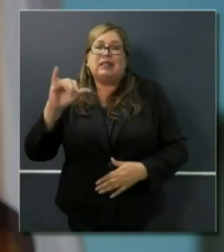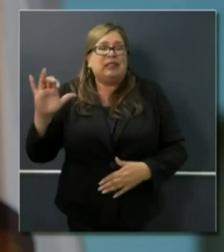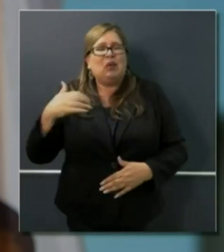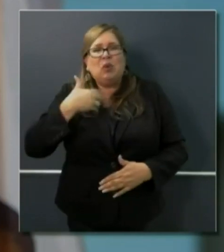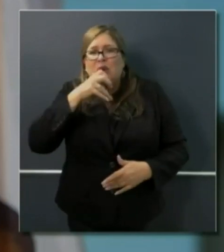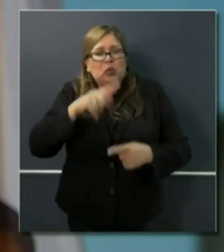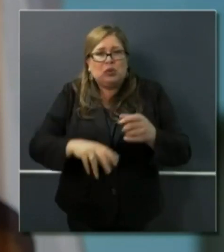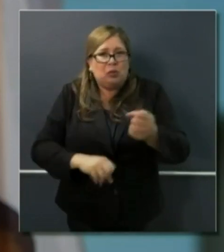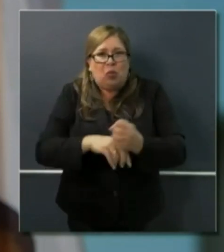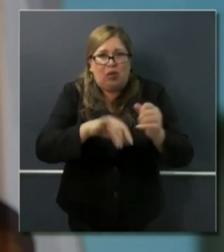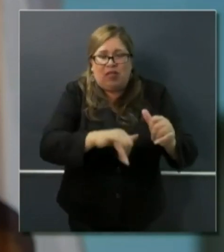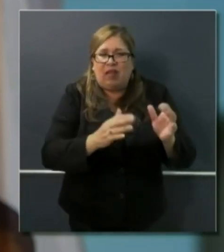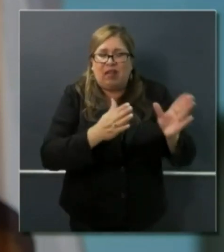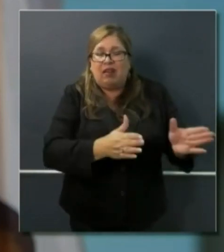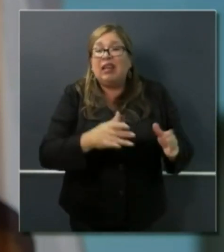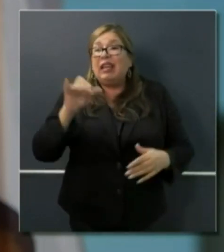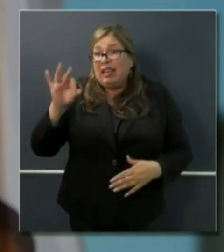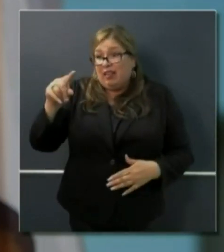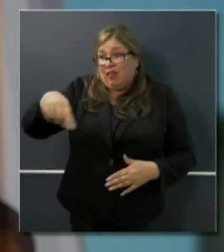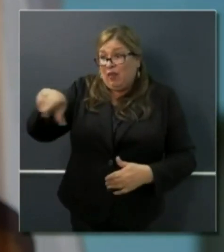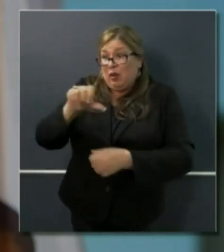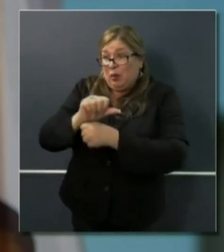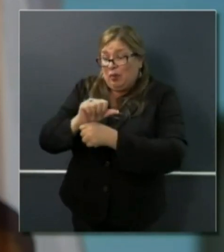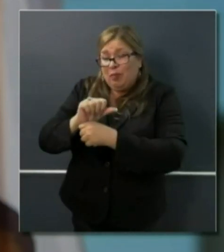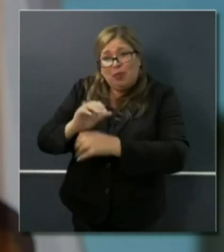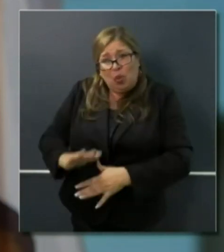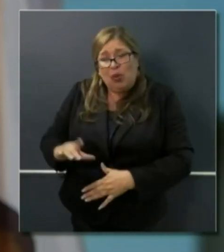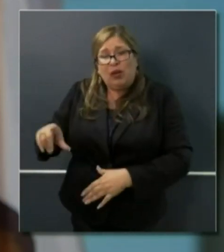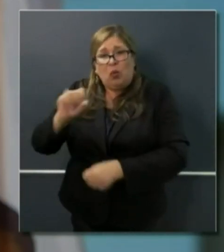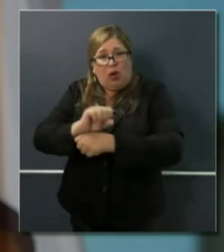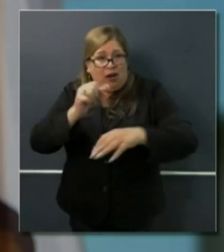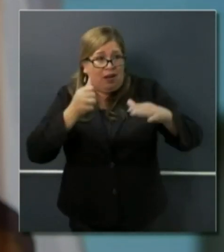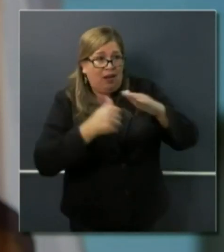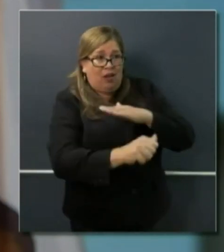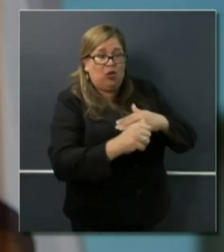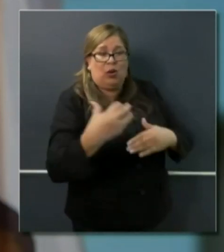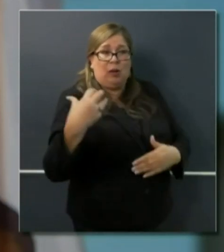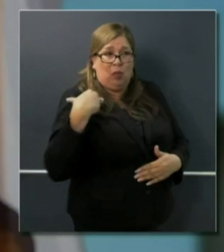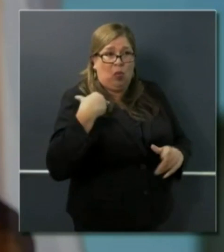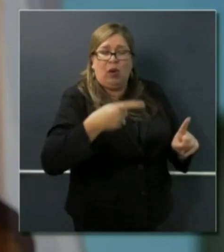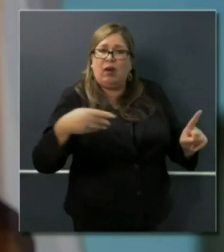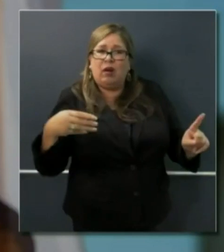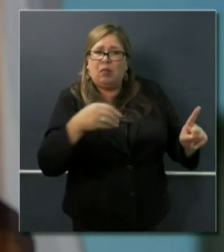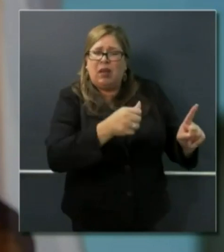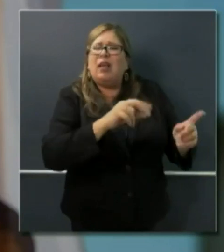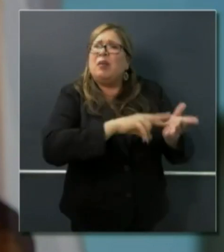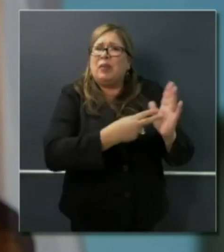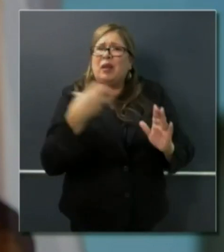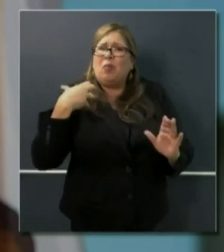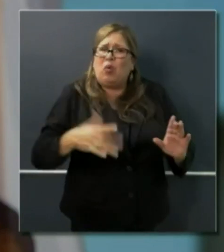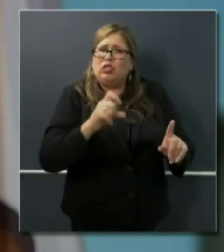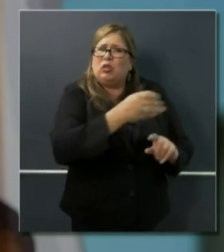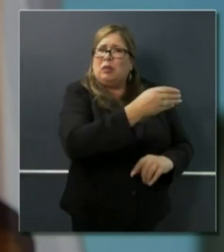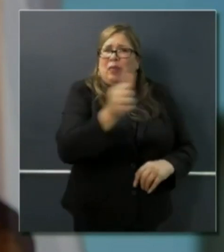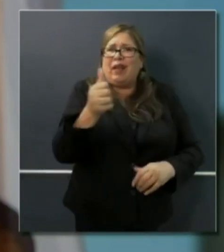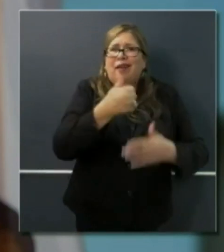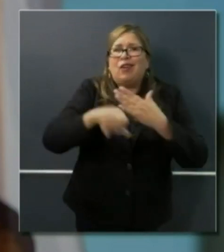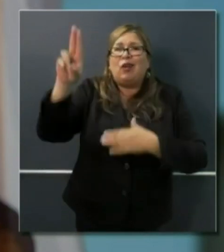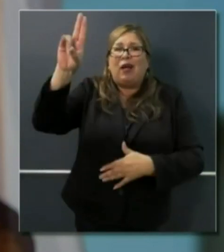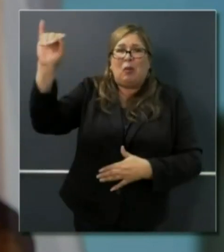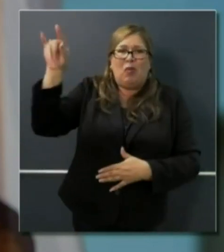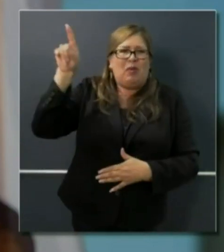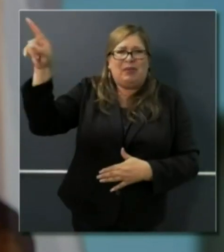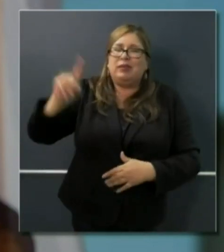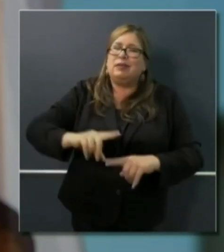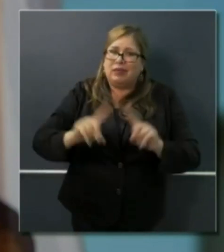unemployment insurance. But not all of those employers are paying into the unemployment insurance process. And that's